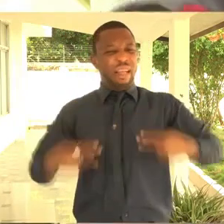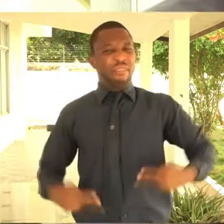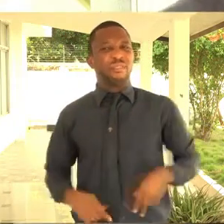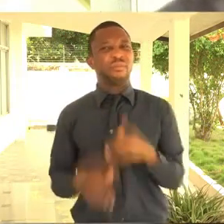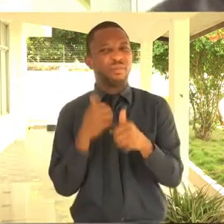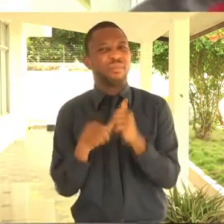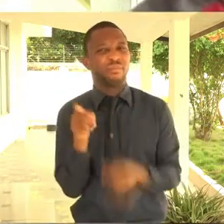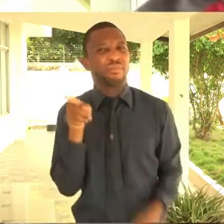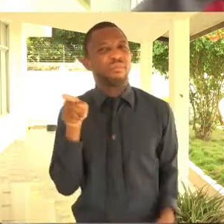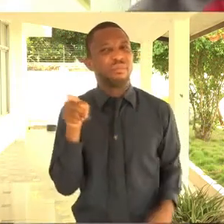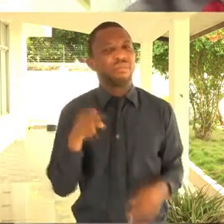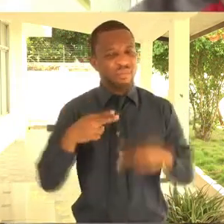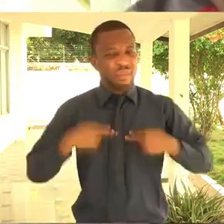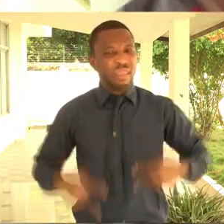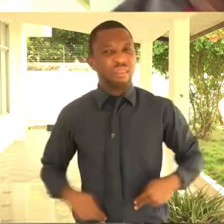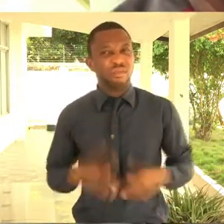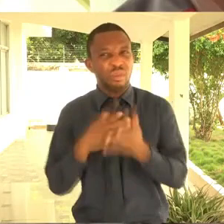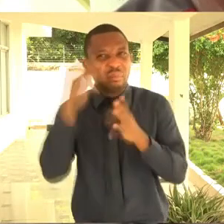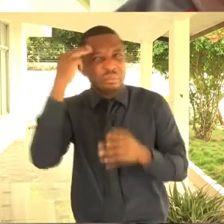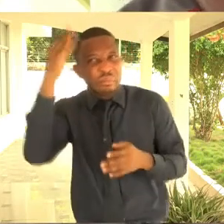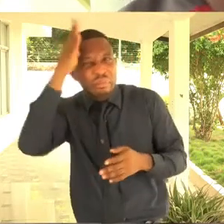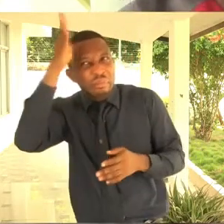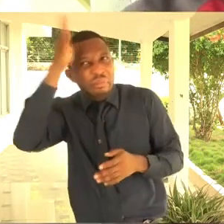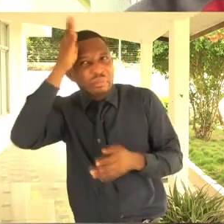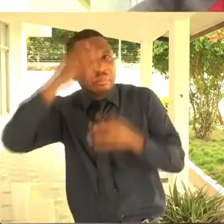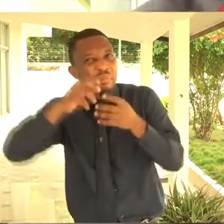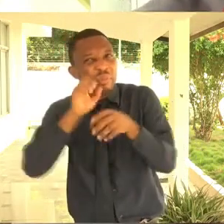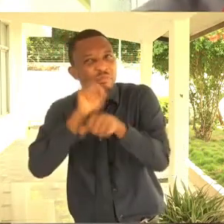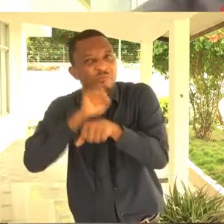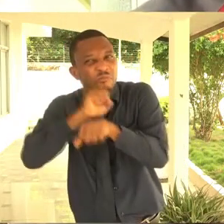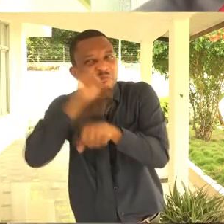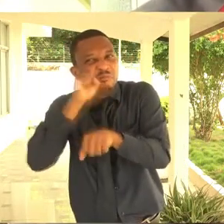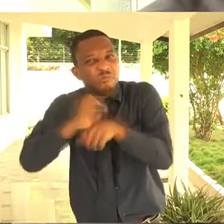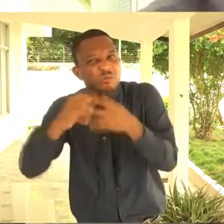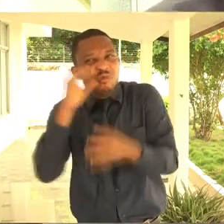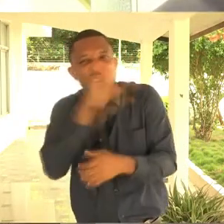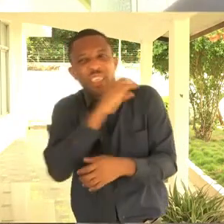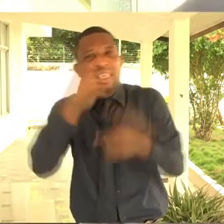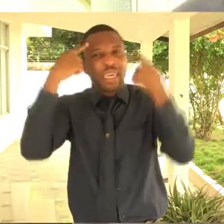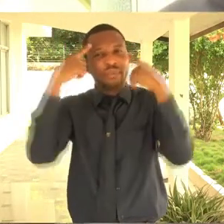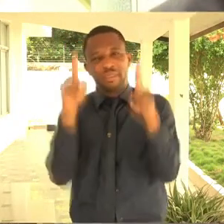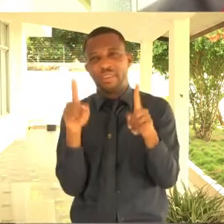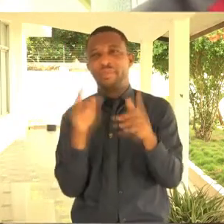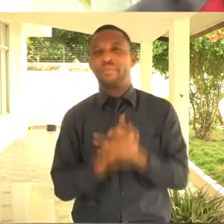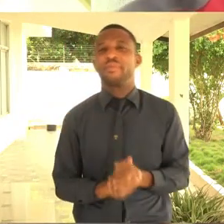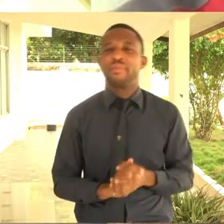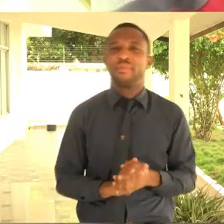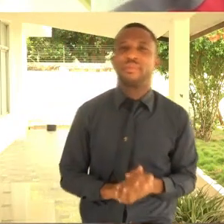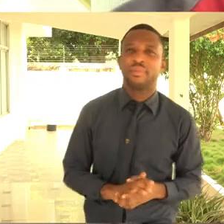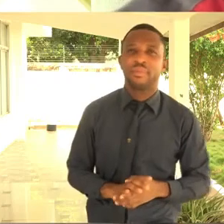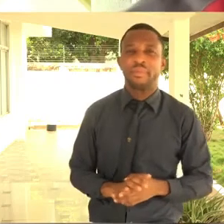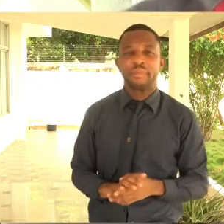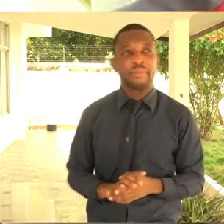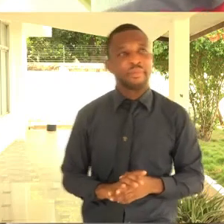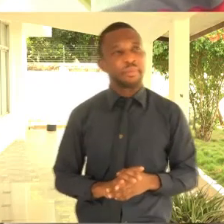far away in South Africa. It affected us here in Ghana. And I remember a couple of weeks later, after that